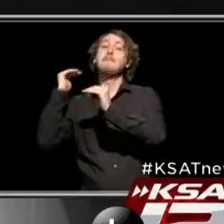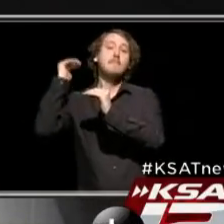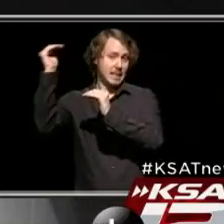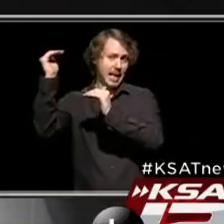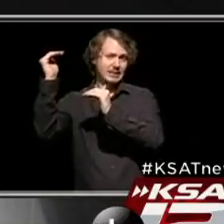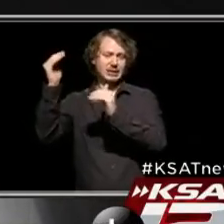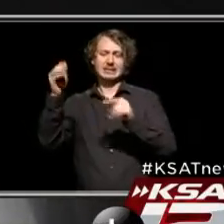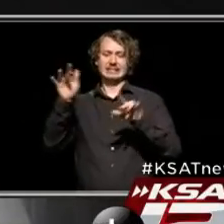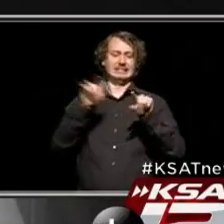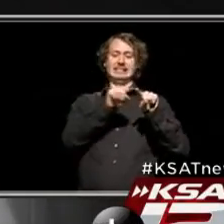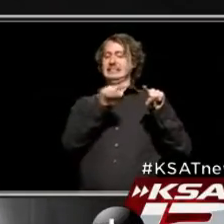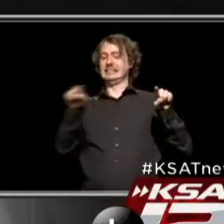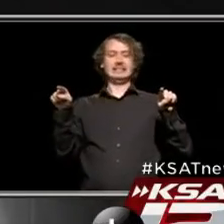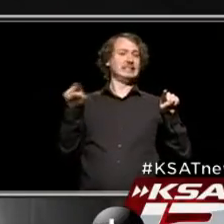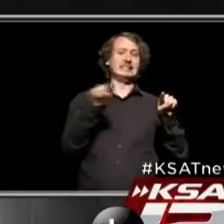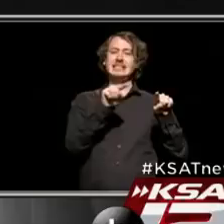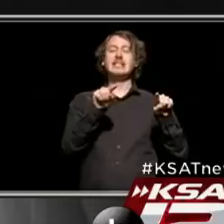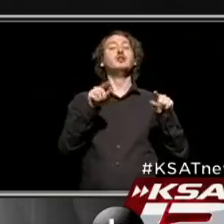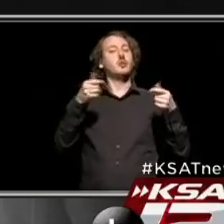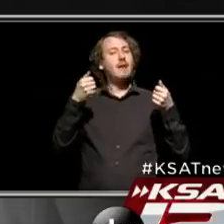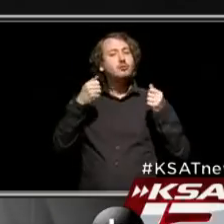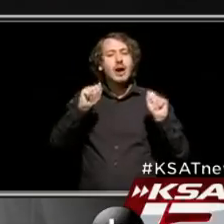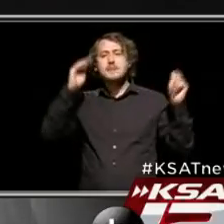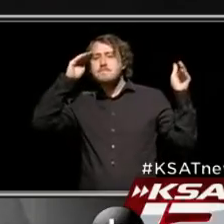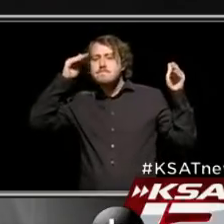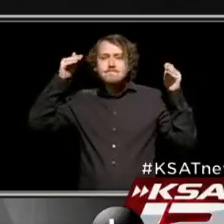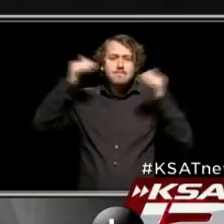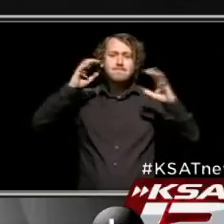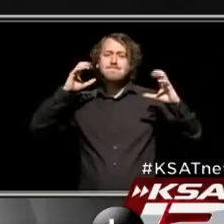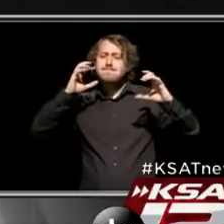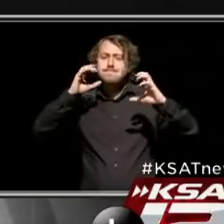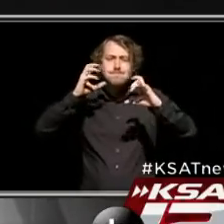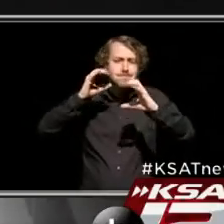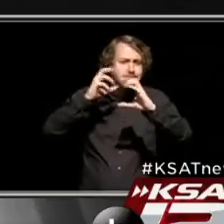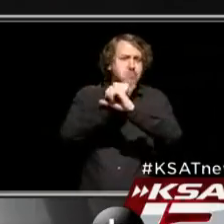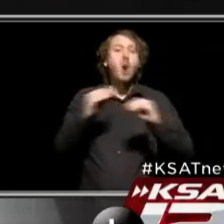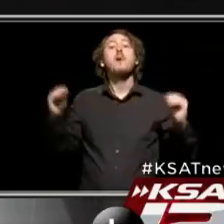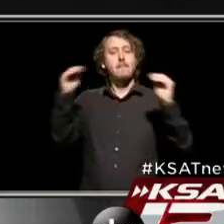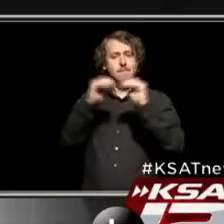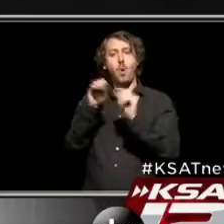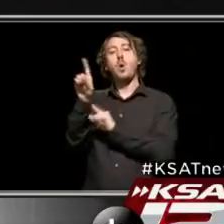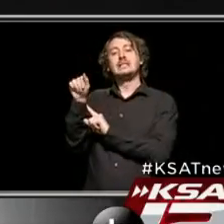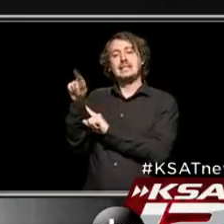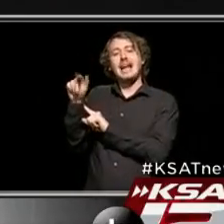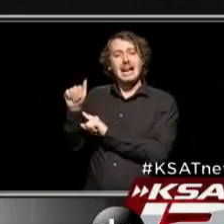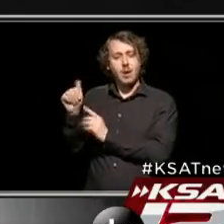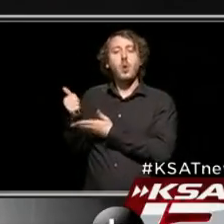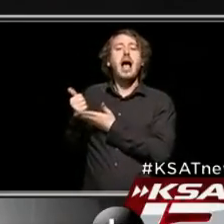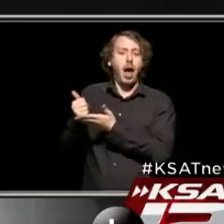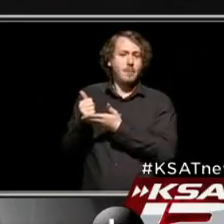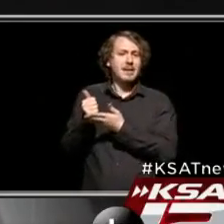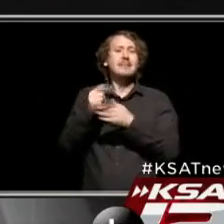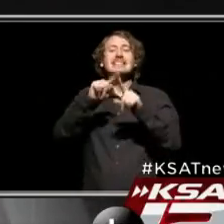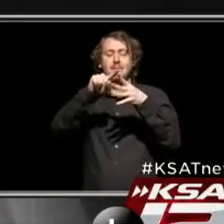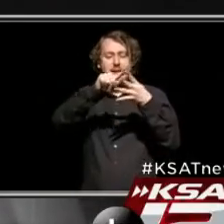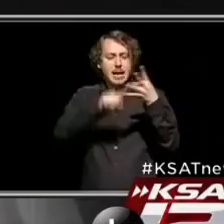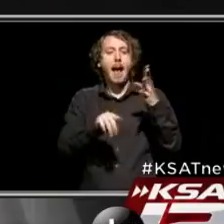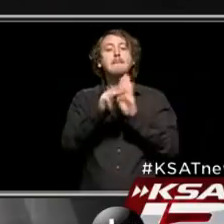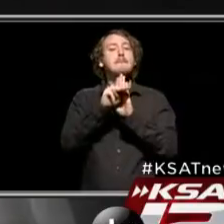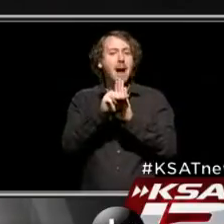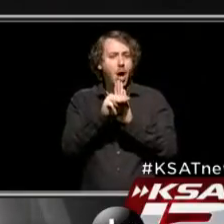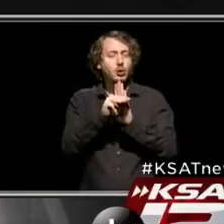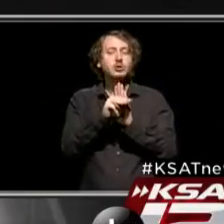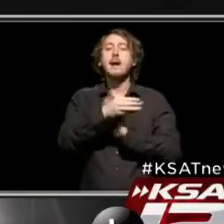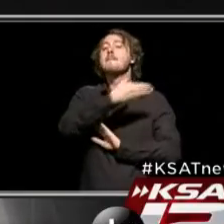that, I think, will narrow in a little bit more as we get more and more data that we can feed into all of these different models and